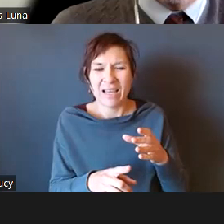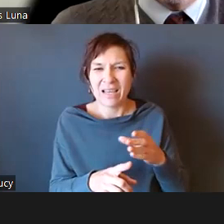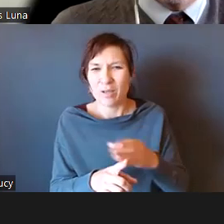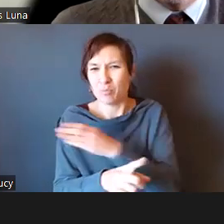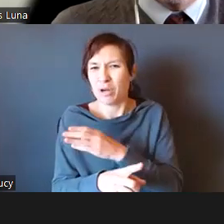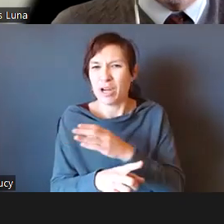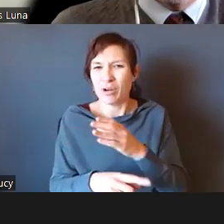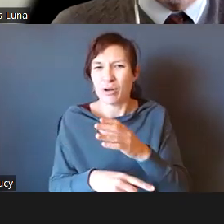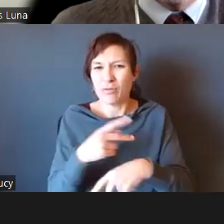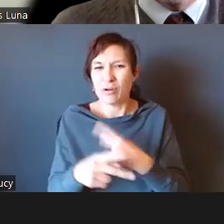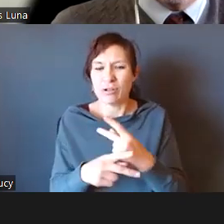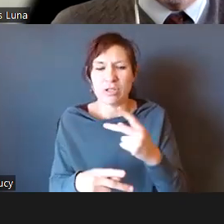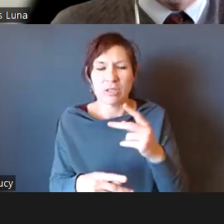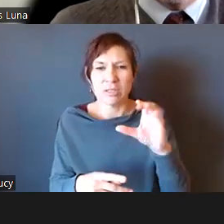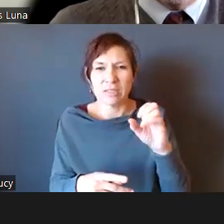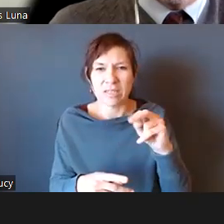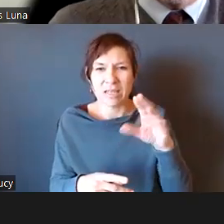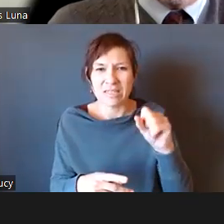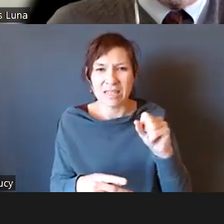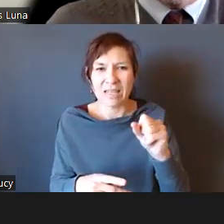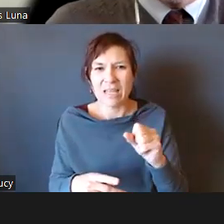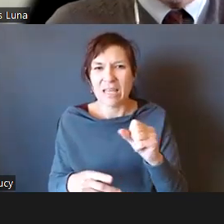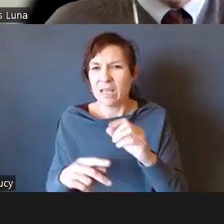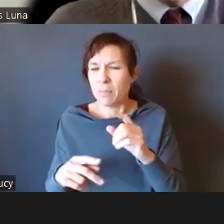that right? And now it's currently over 14.